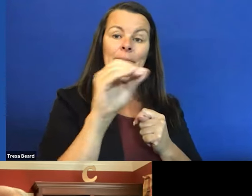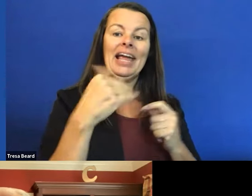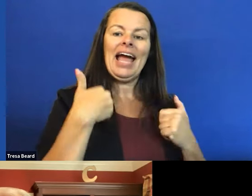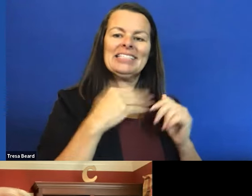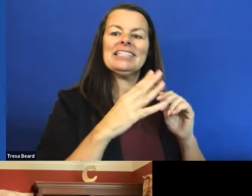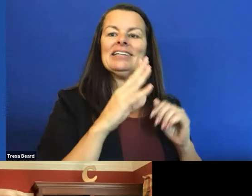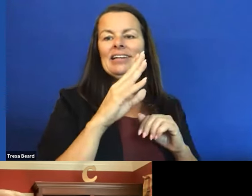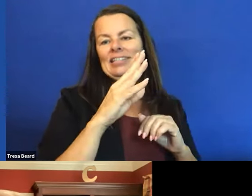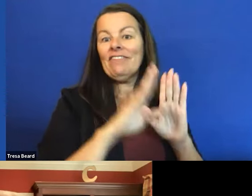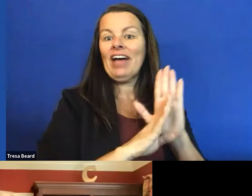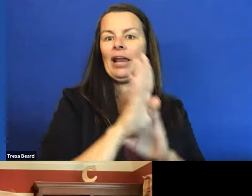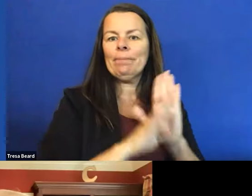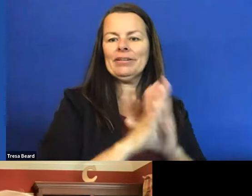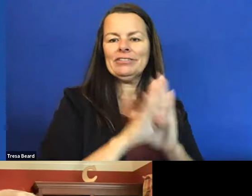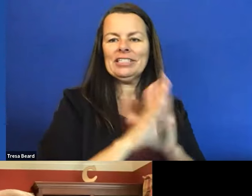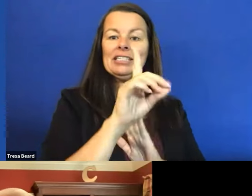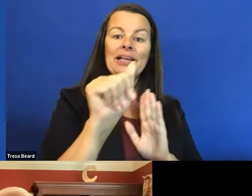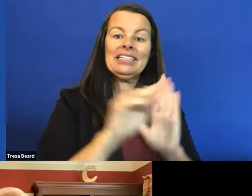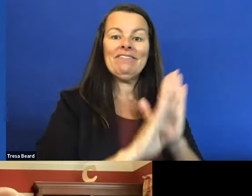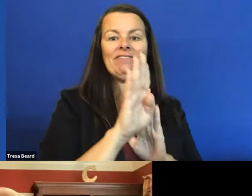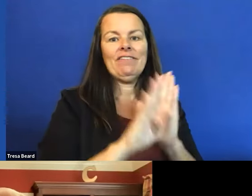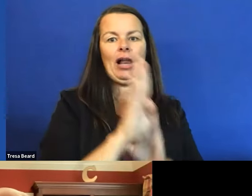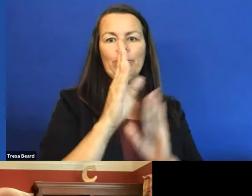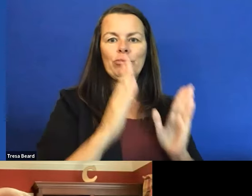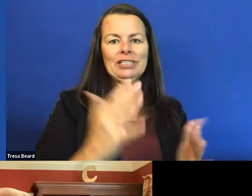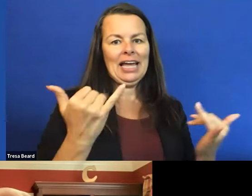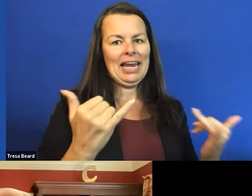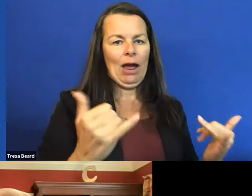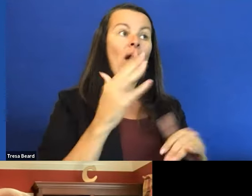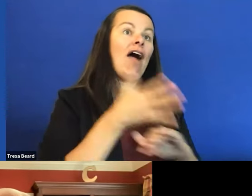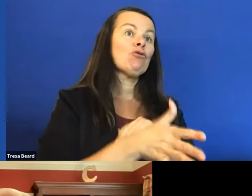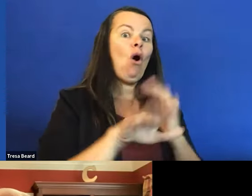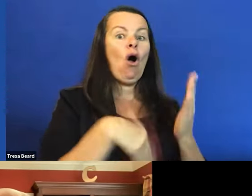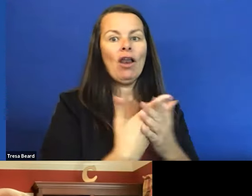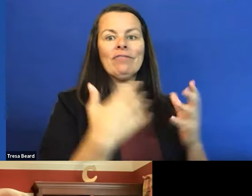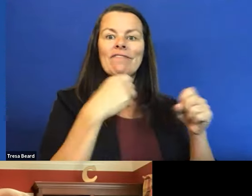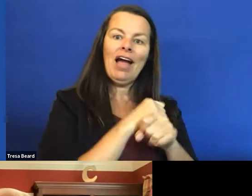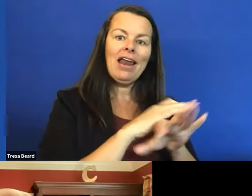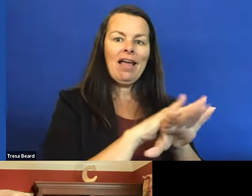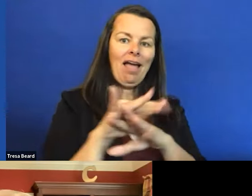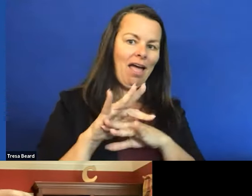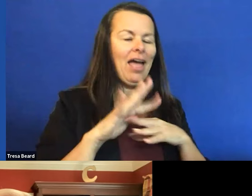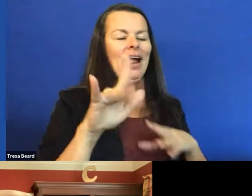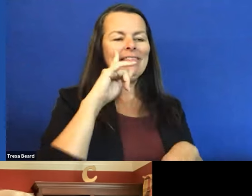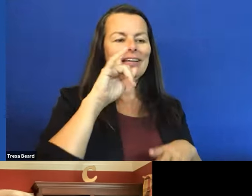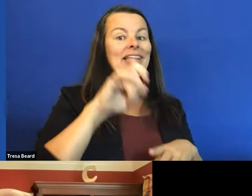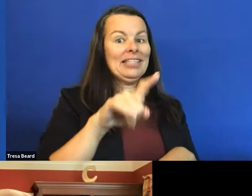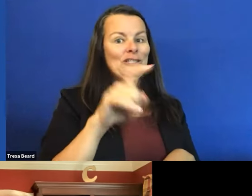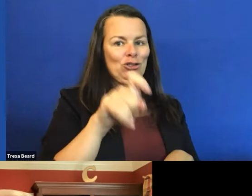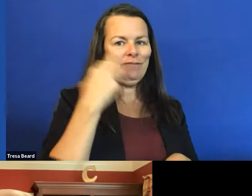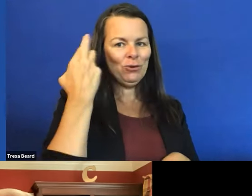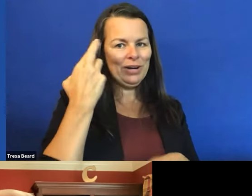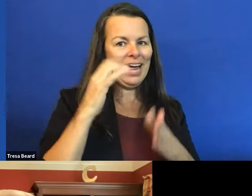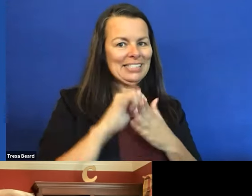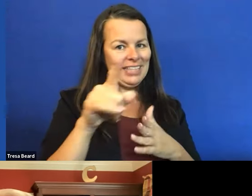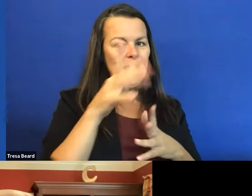among all of the fighting, they finally came out and said, you know what, I think they should have realized a long time ago that they'll reach more